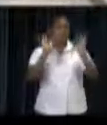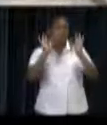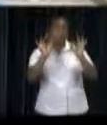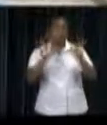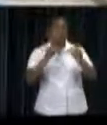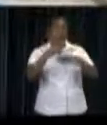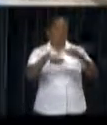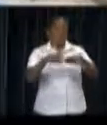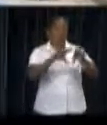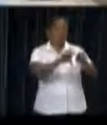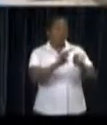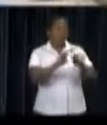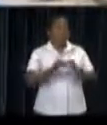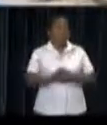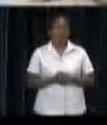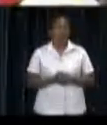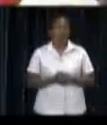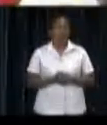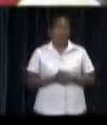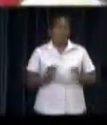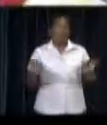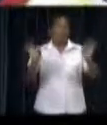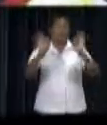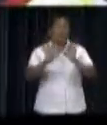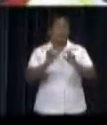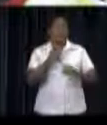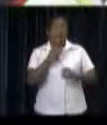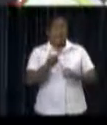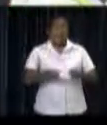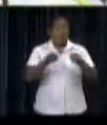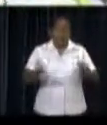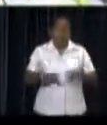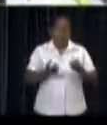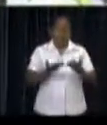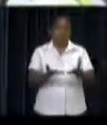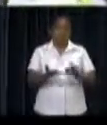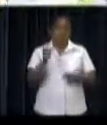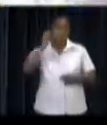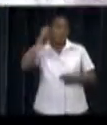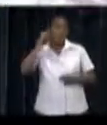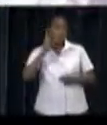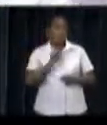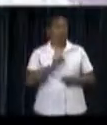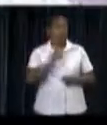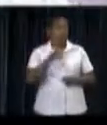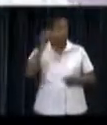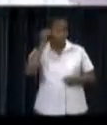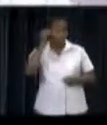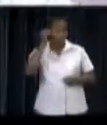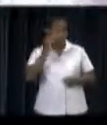being dealt with in a professional manner. An important aspect is the acquiring of the necessary expertise,